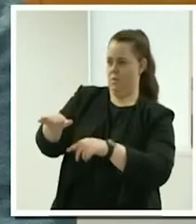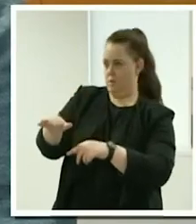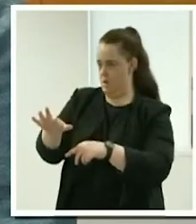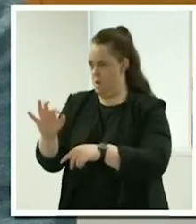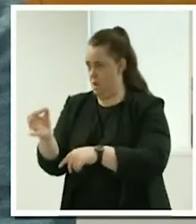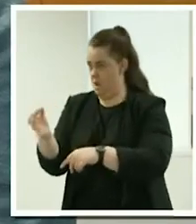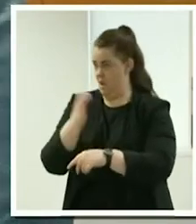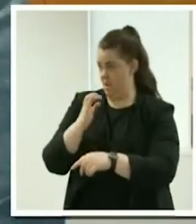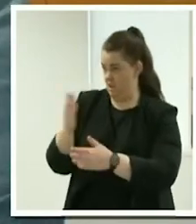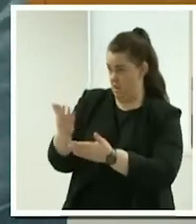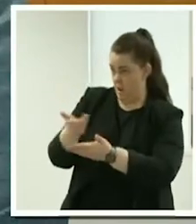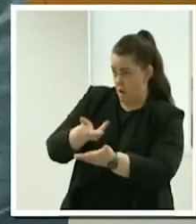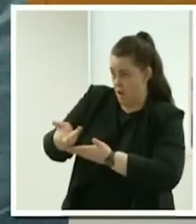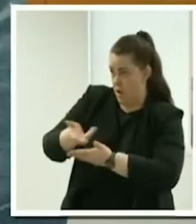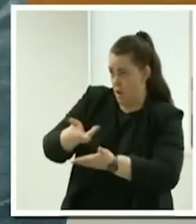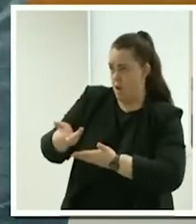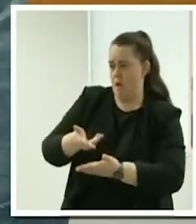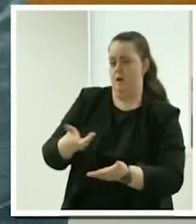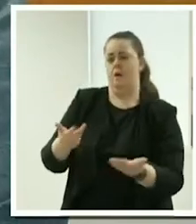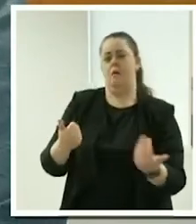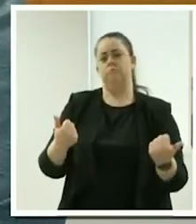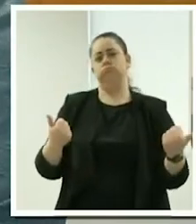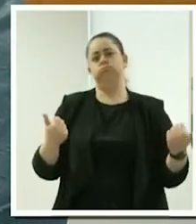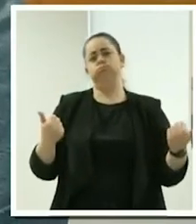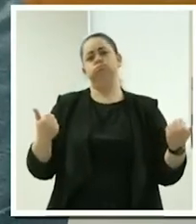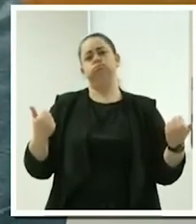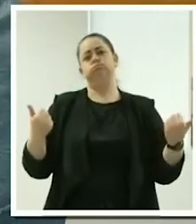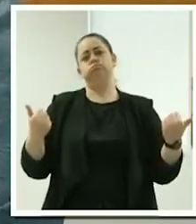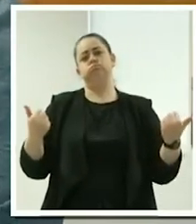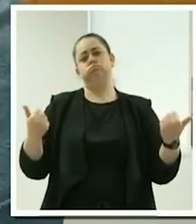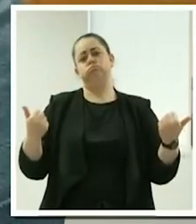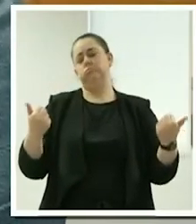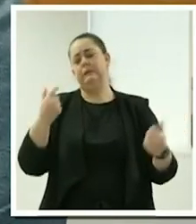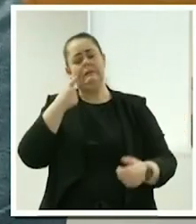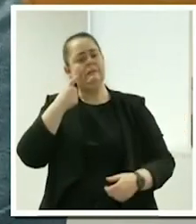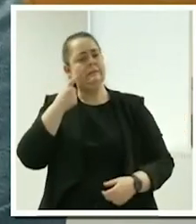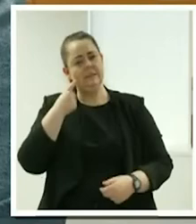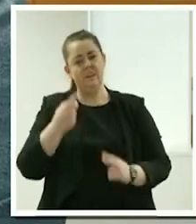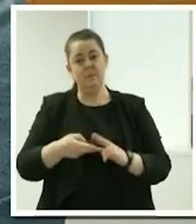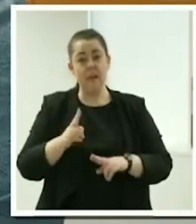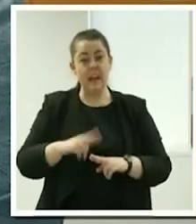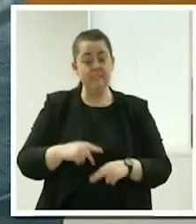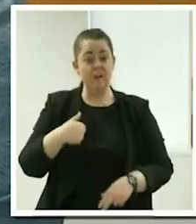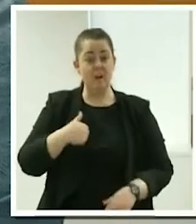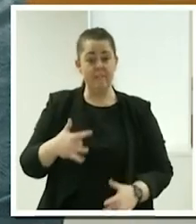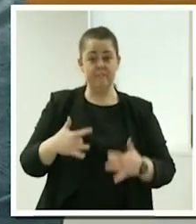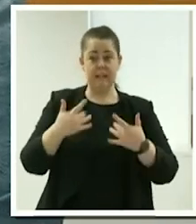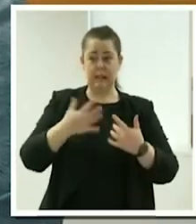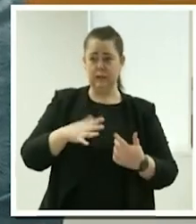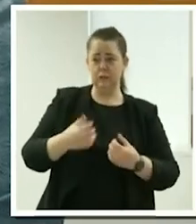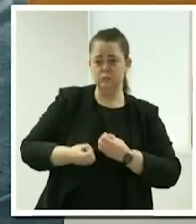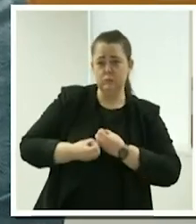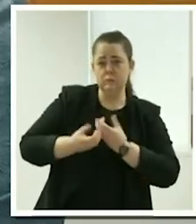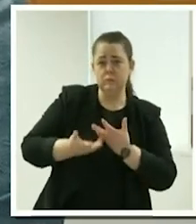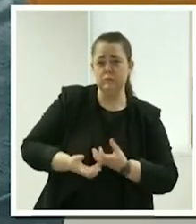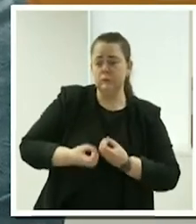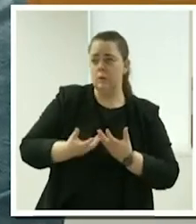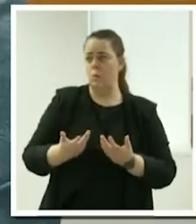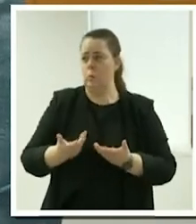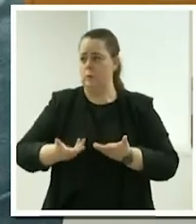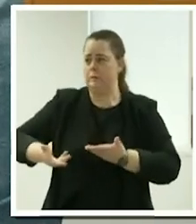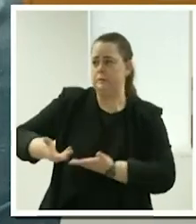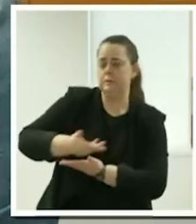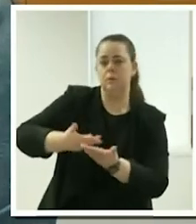out really well like that so yeah but if I ever needed to feel like I needed to discuss an issue